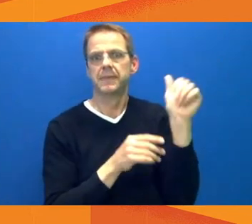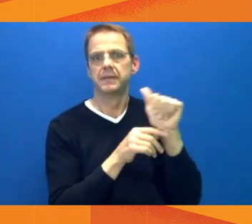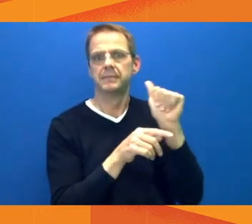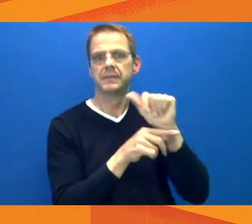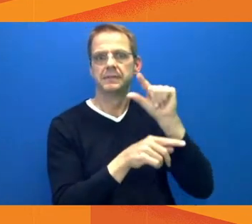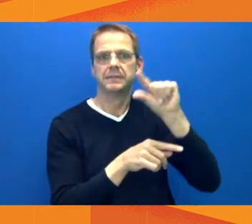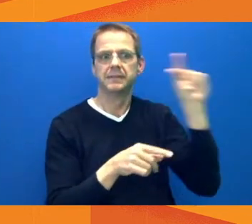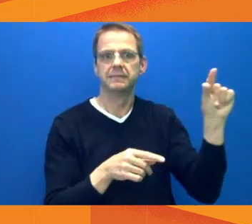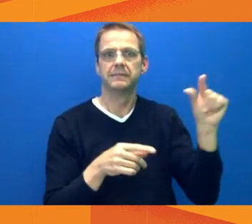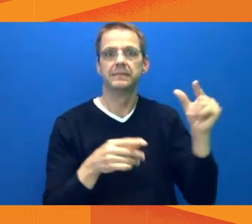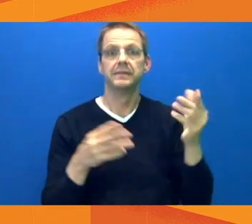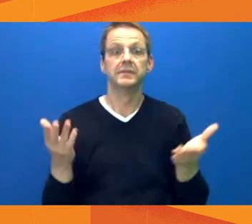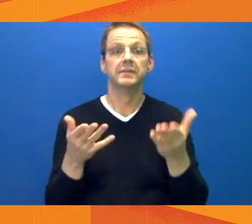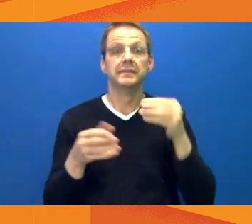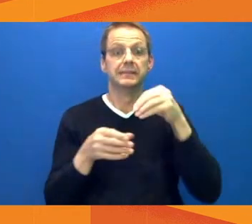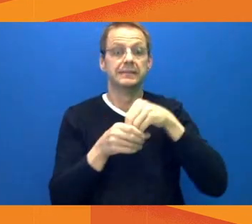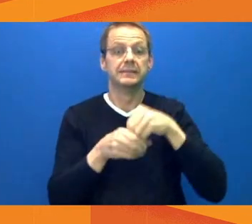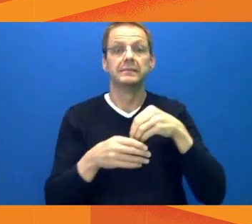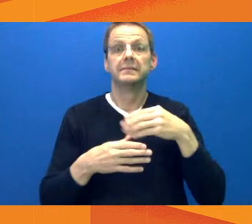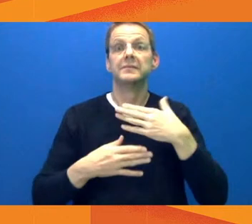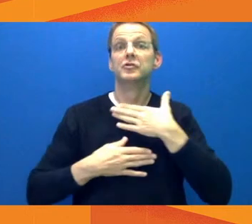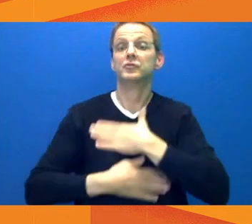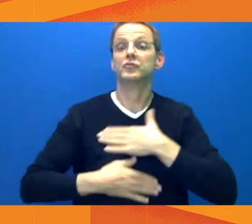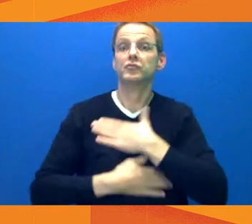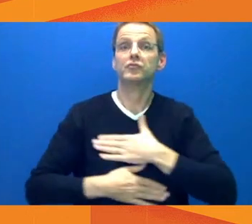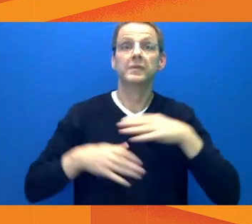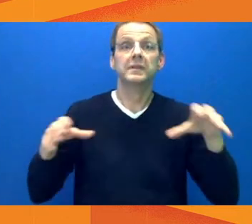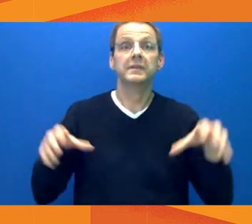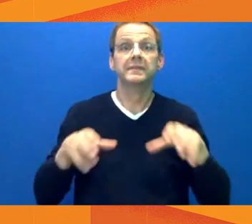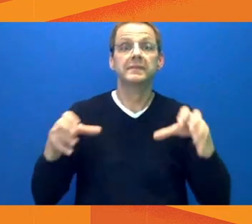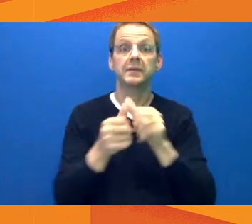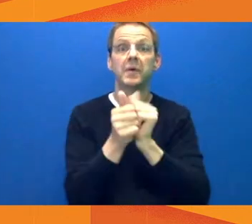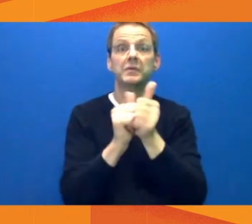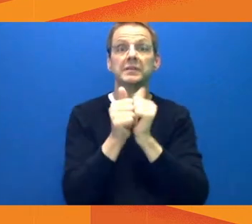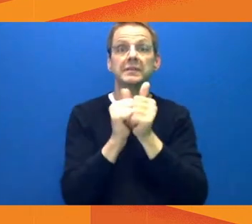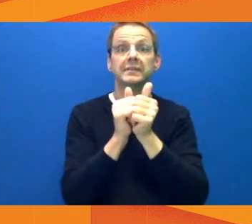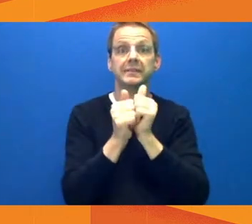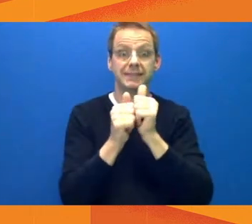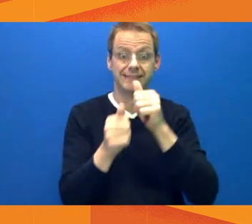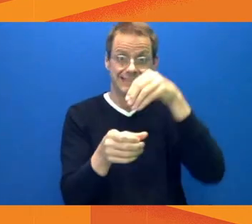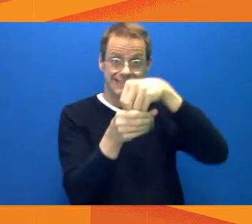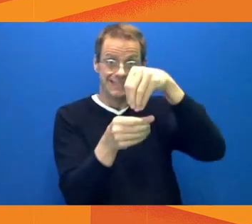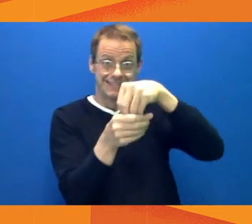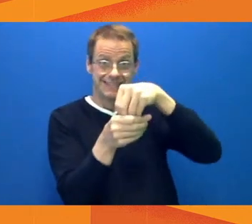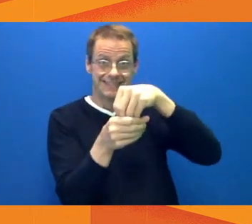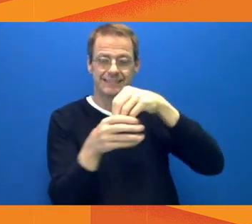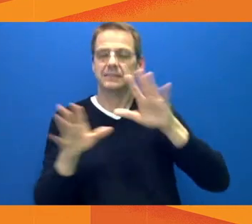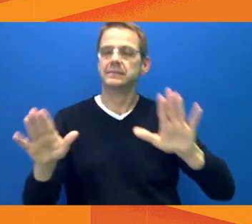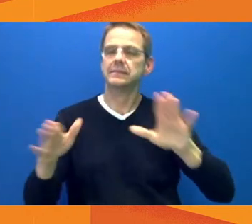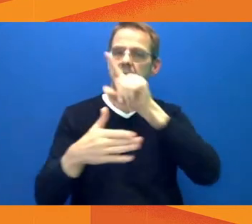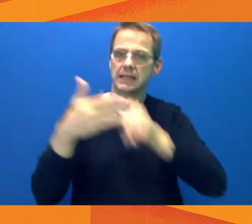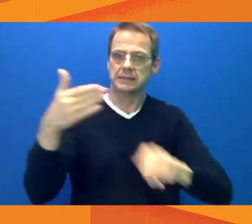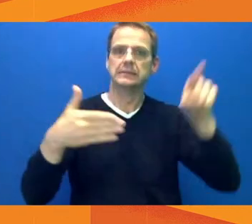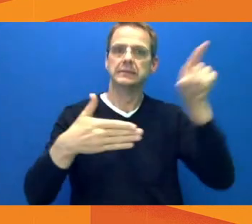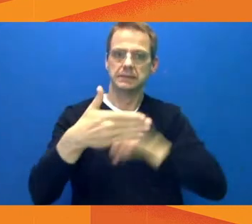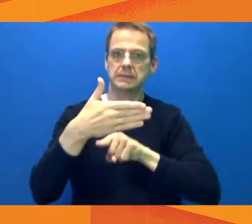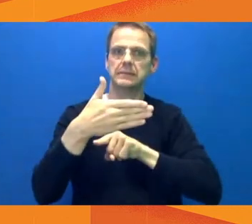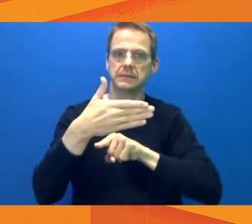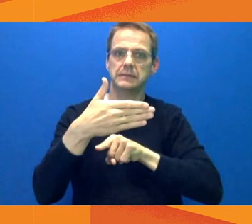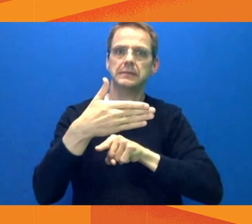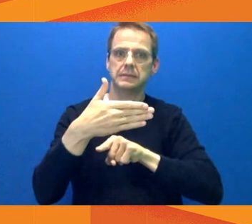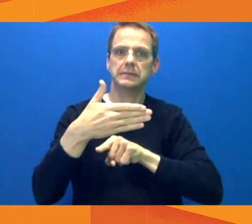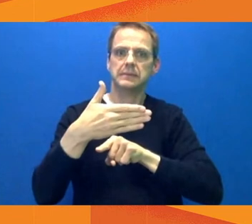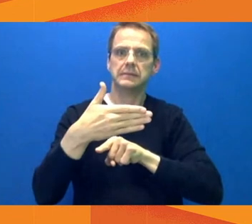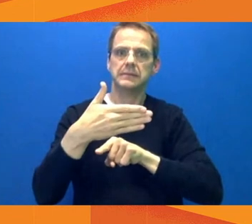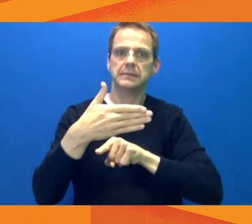health requirements. We have canceled outdoor fitness classes and activities. And we've canceled bookings for sports fields, baseball